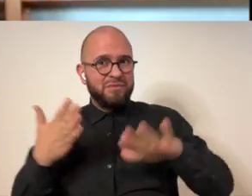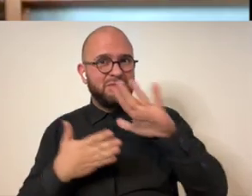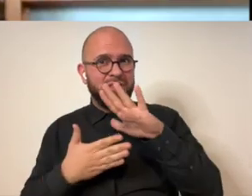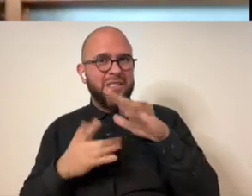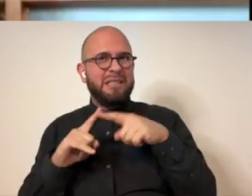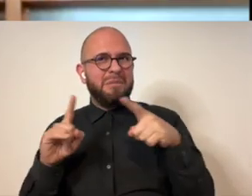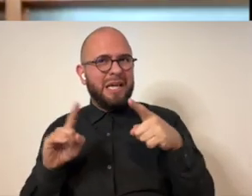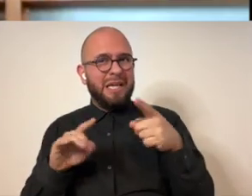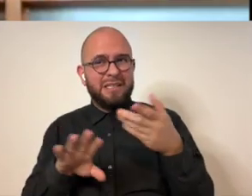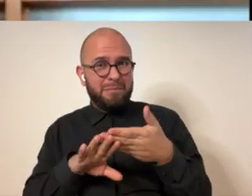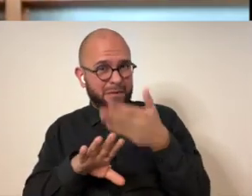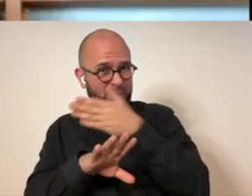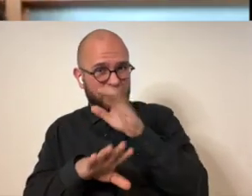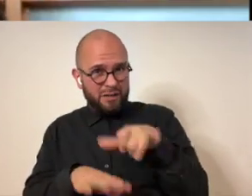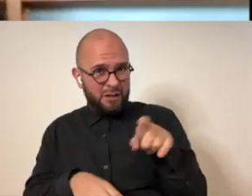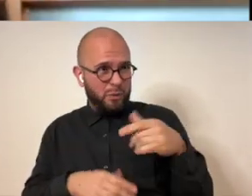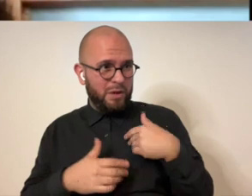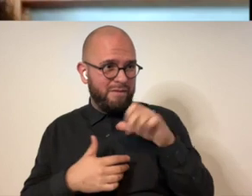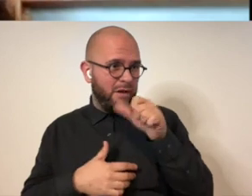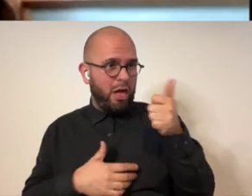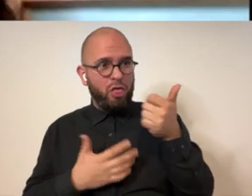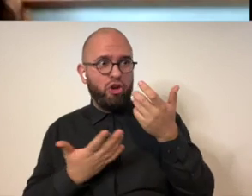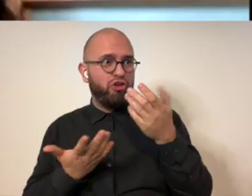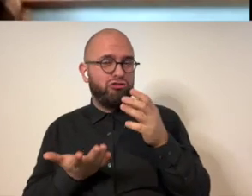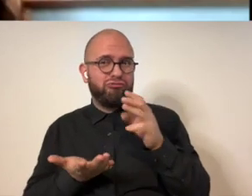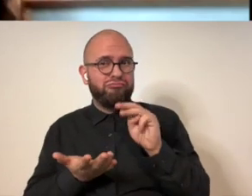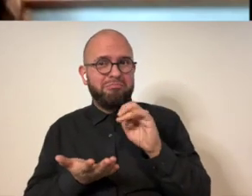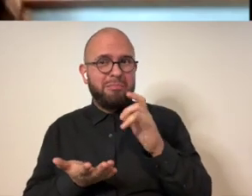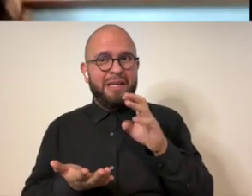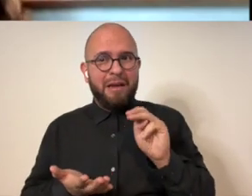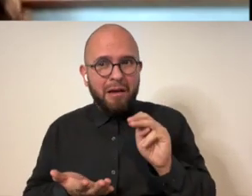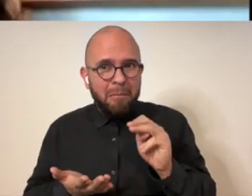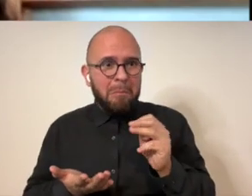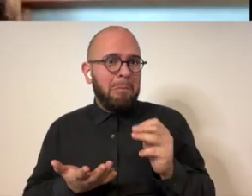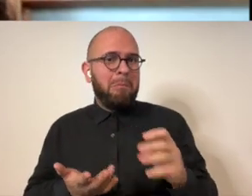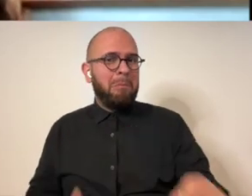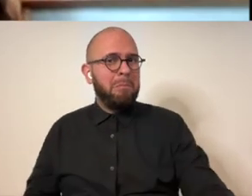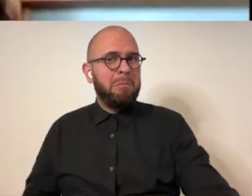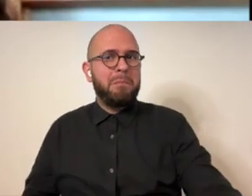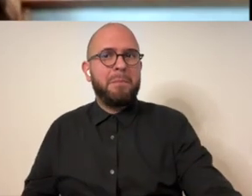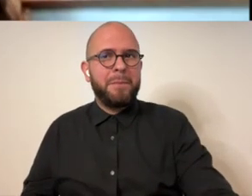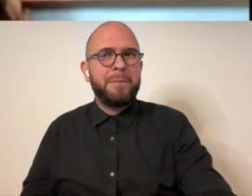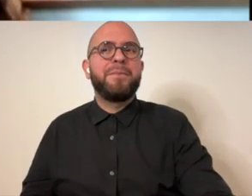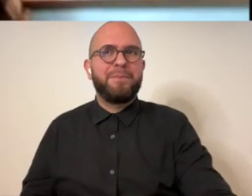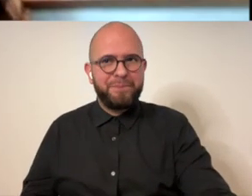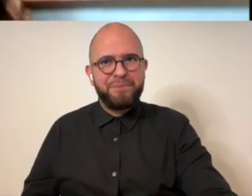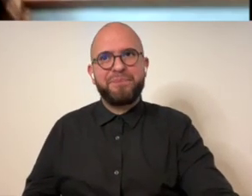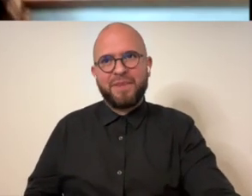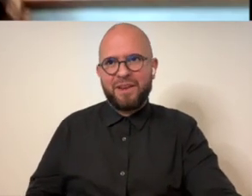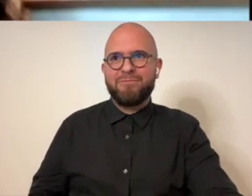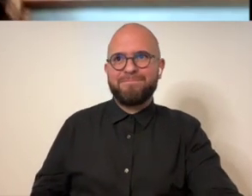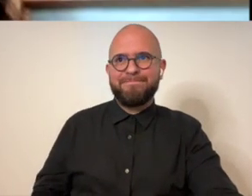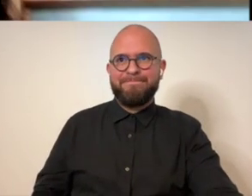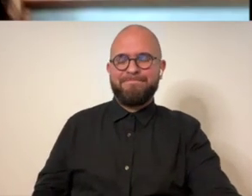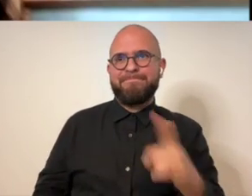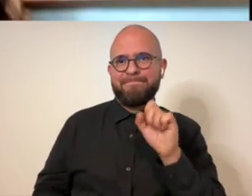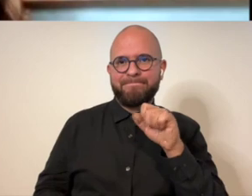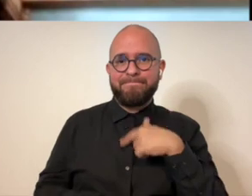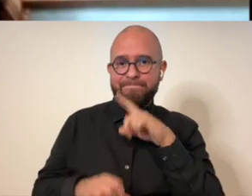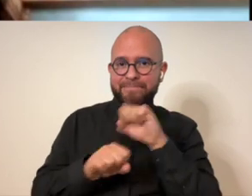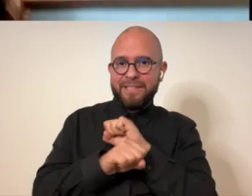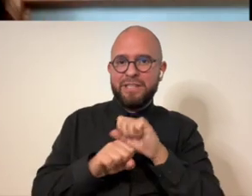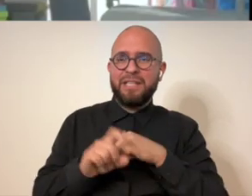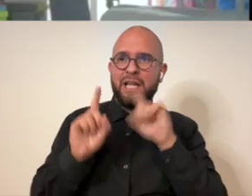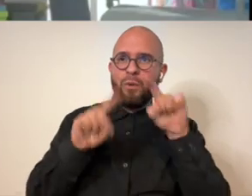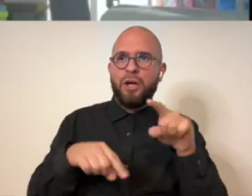and you've been doing this since college but was there something before that that was really like more of your